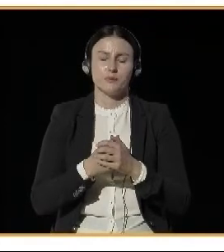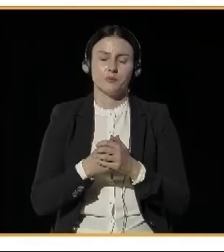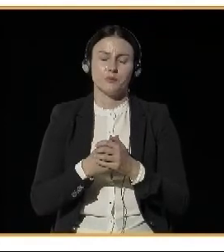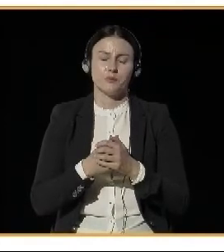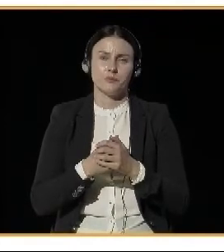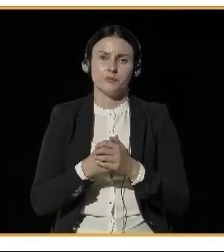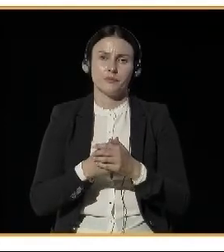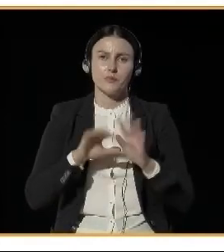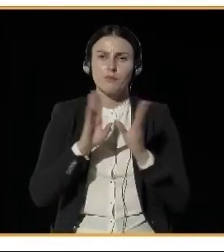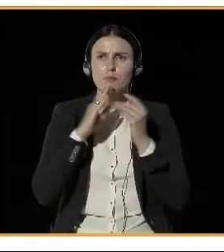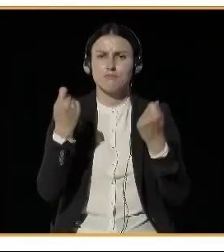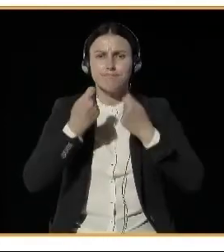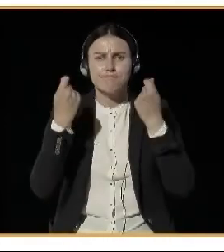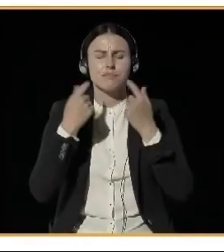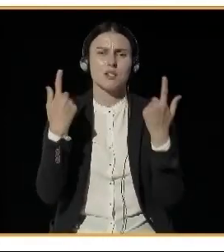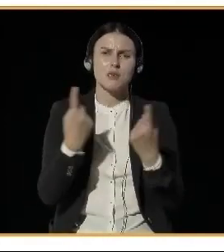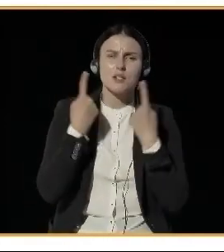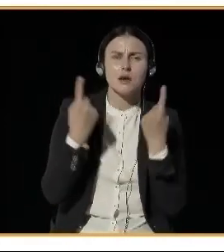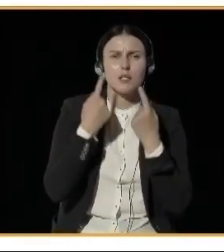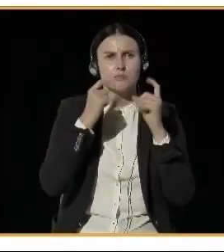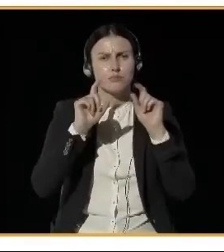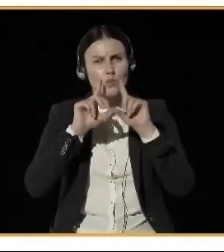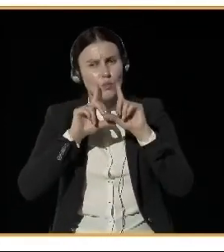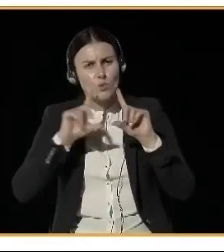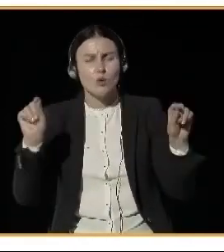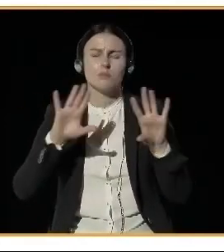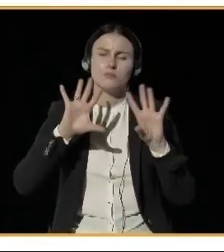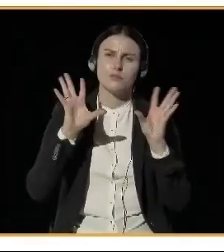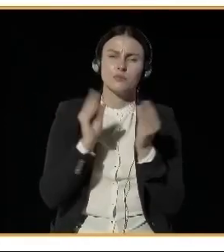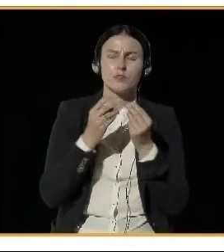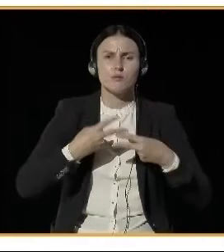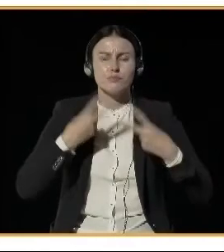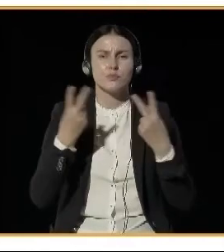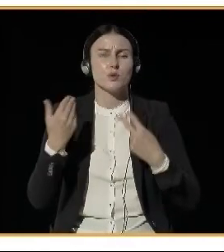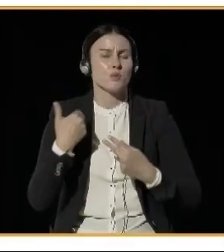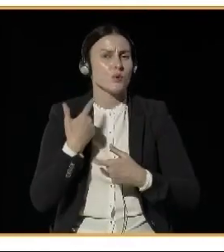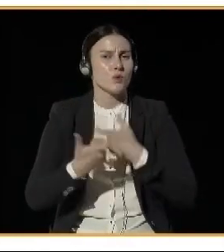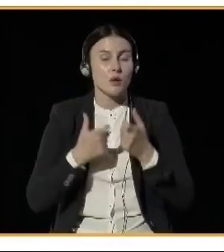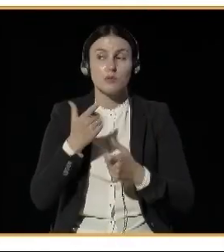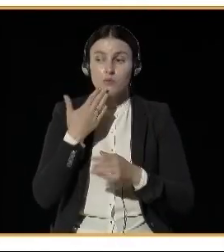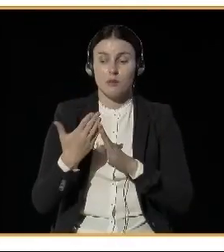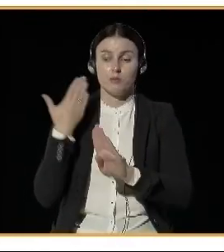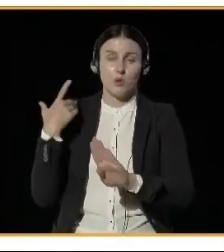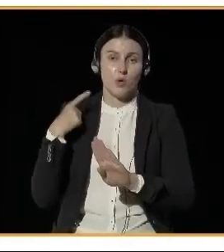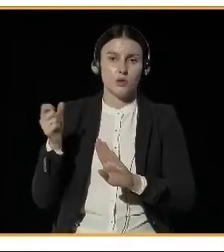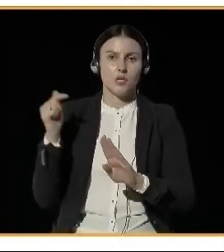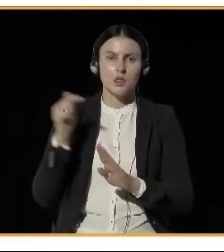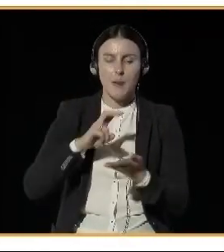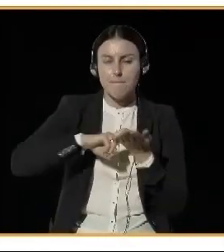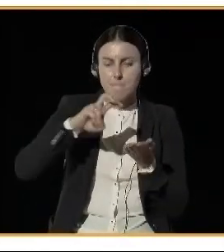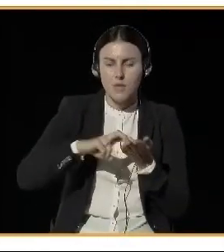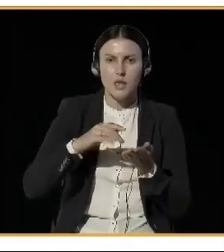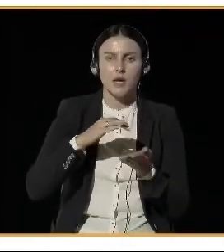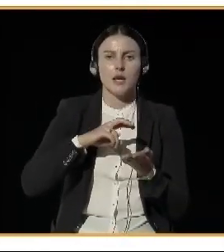like walking to the school campaign, for example, has been a very strong effort in Norway. We don't want the parents to drive